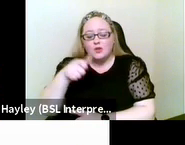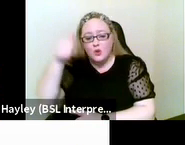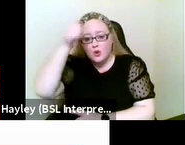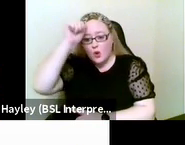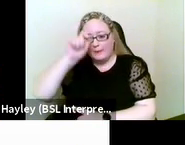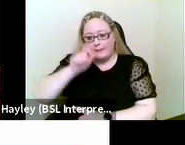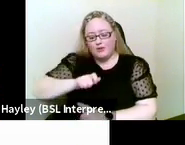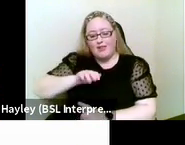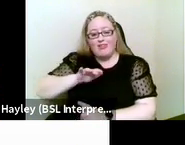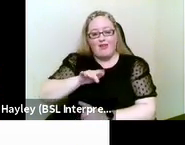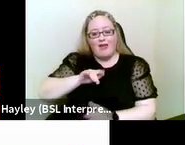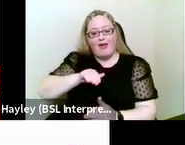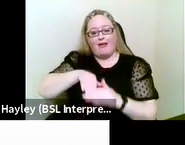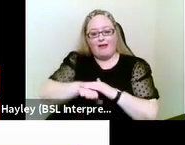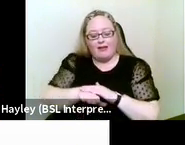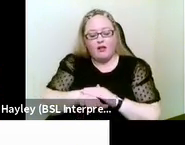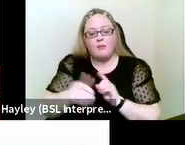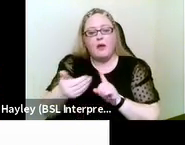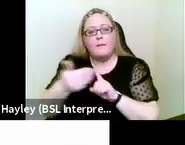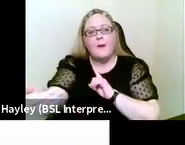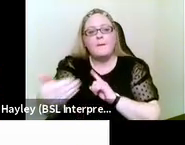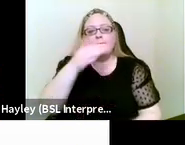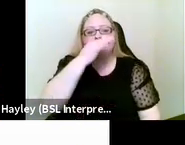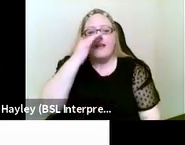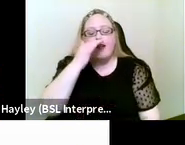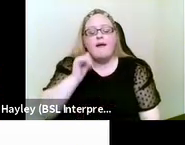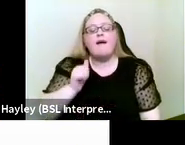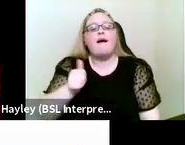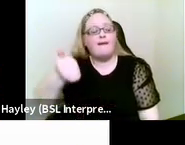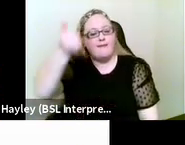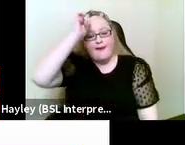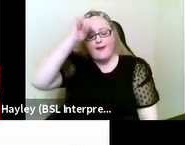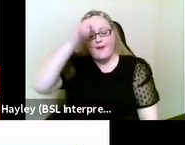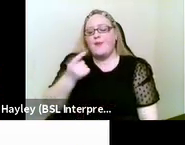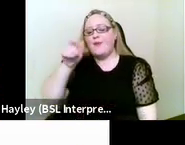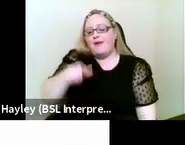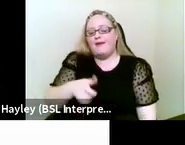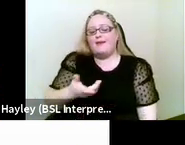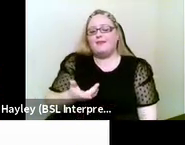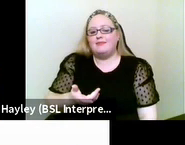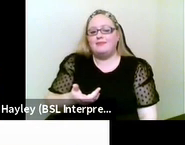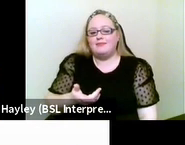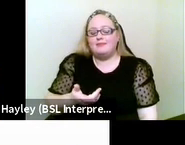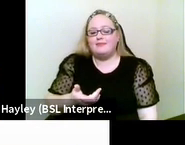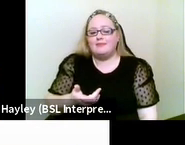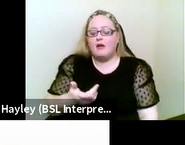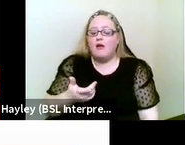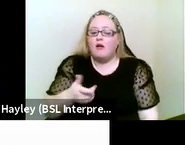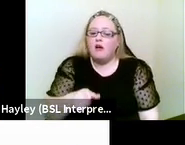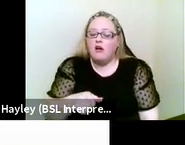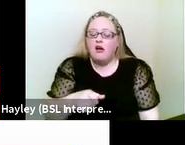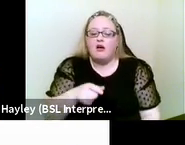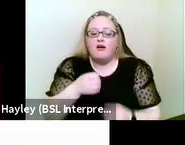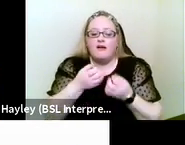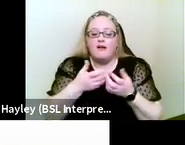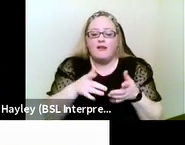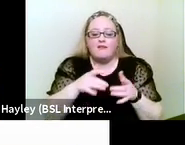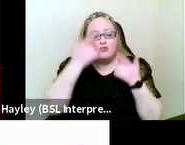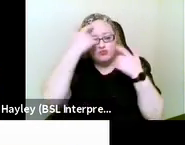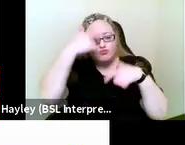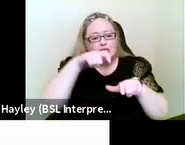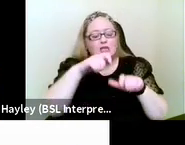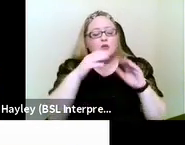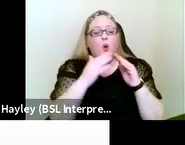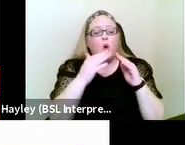the room. She knew who it was because she recognized the perfume, leaving potpourri in different rooms in the residential home